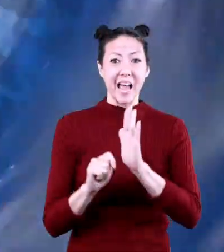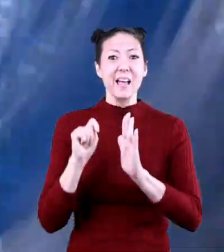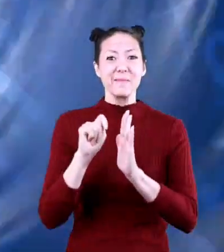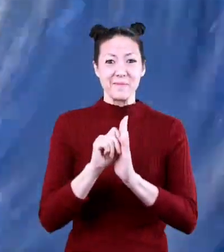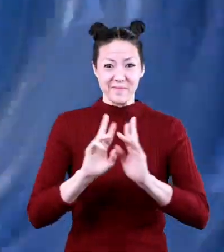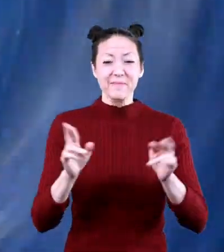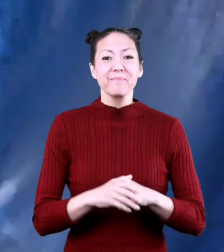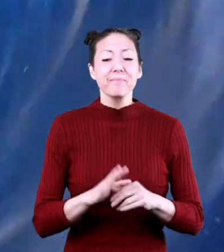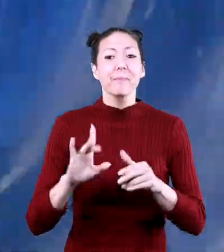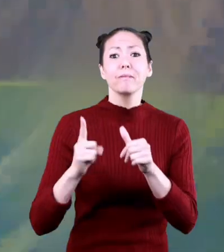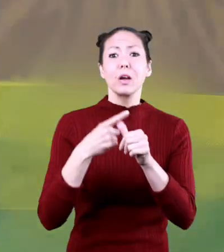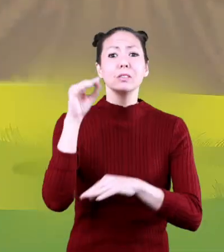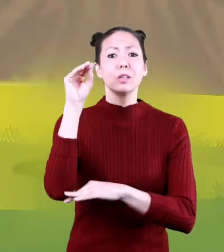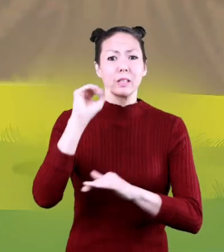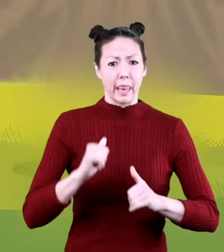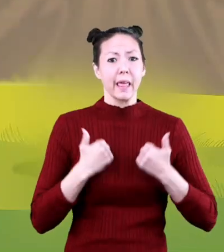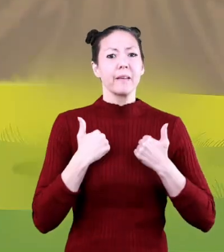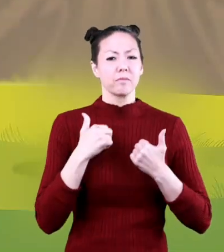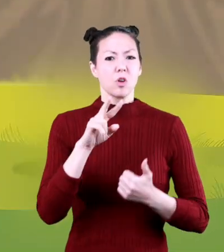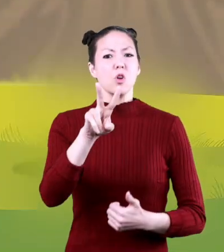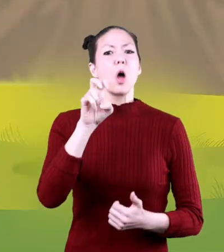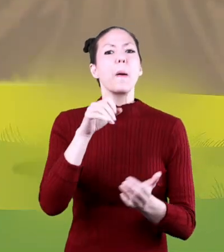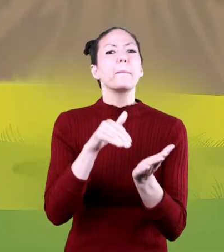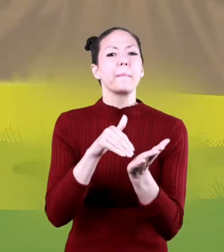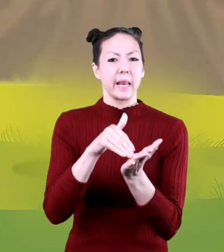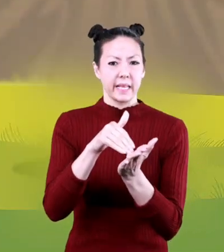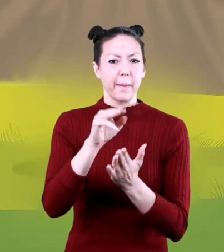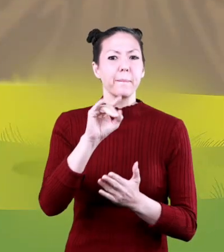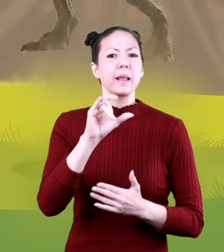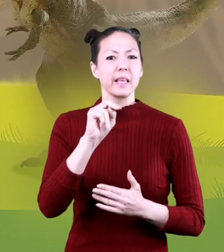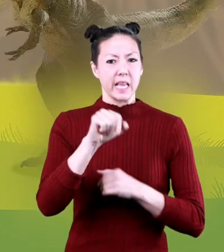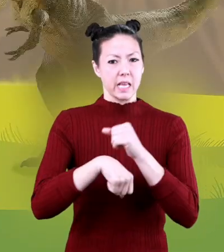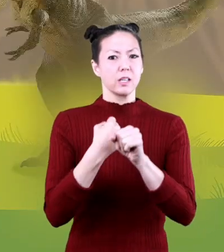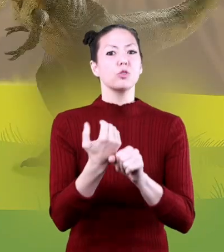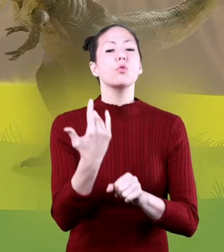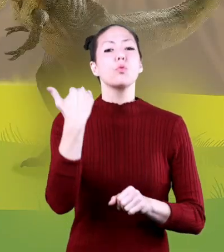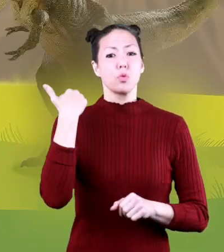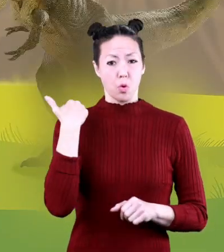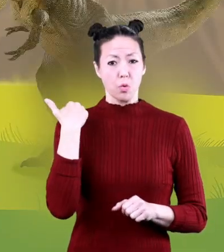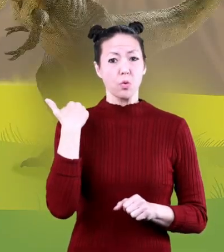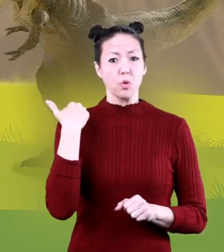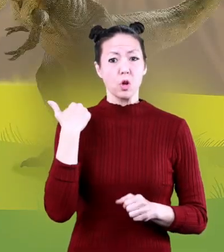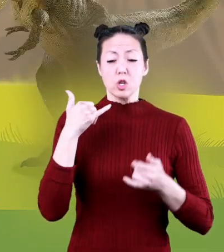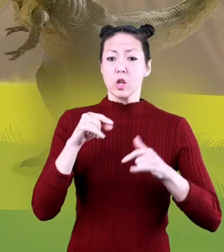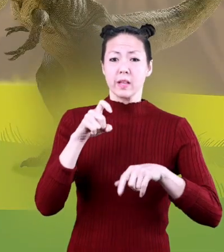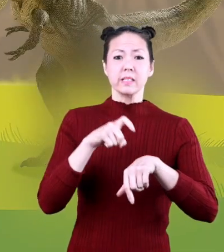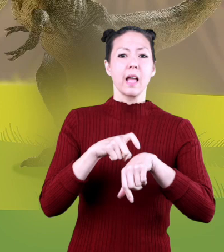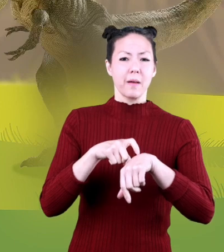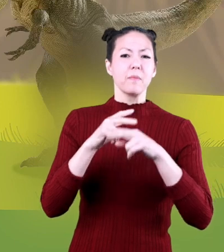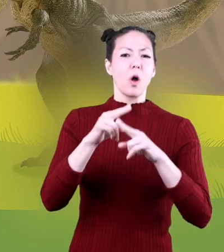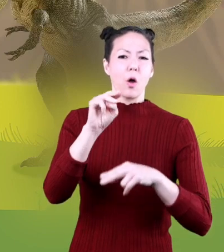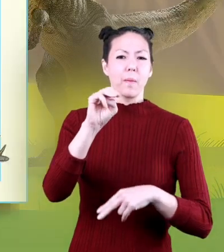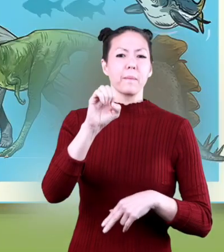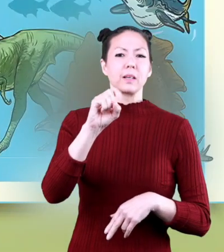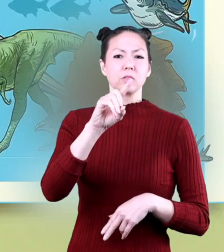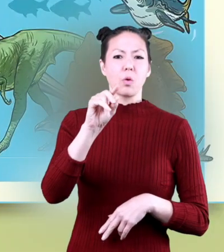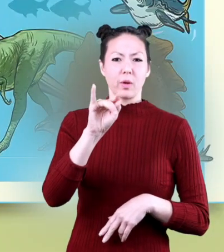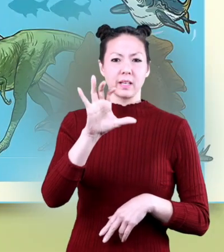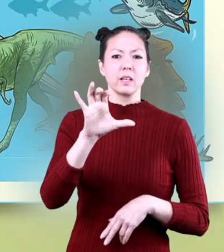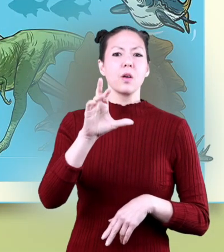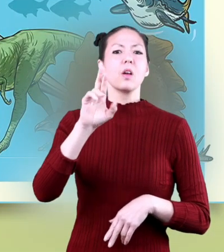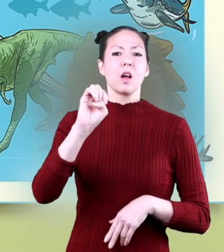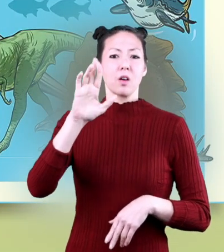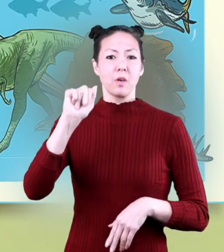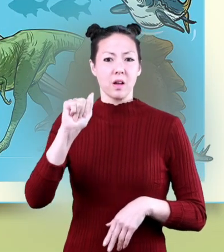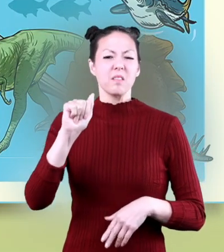more the first dinosaurs lived over 200 million years ago during a time called the